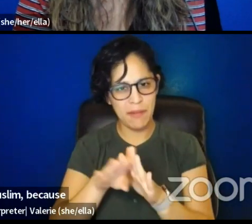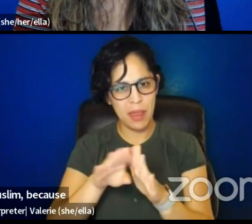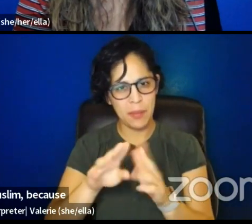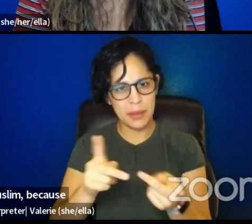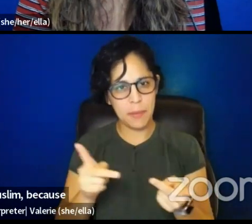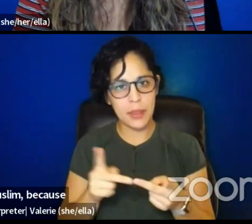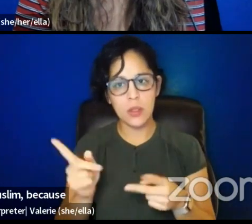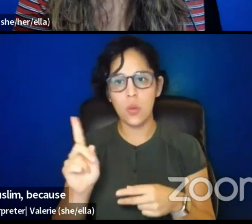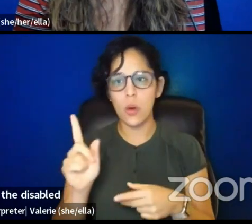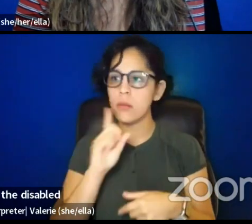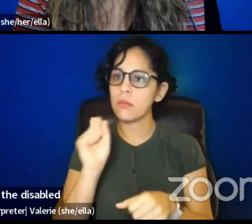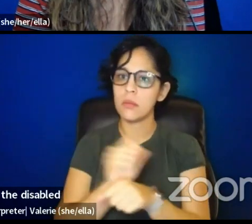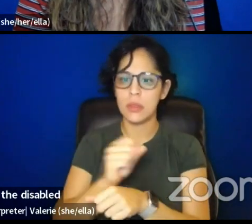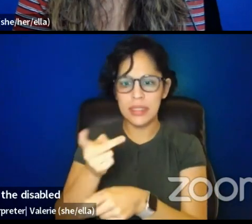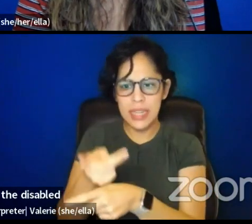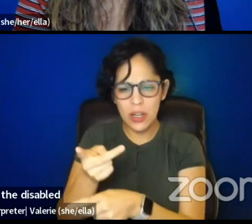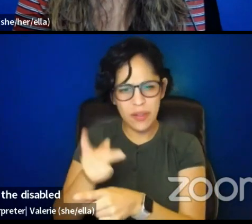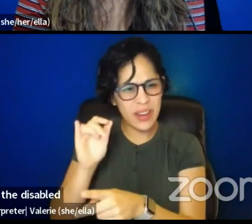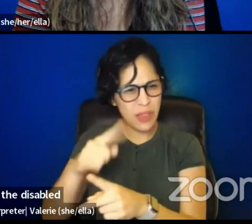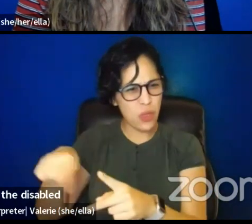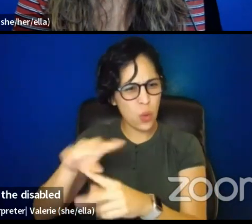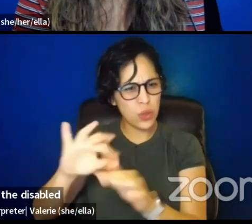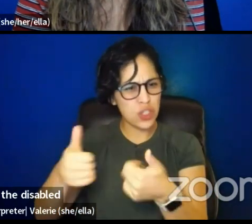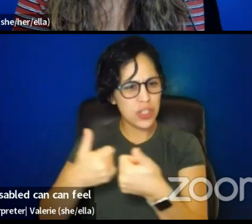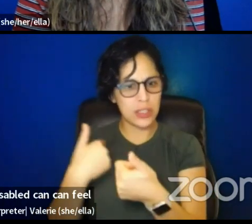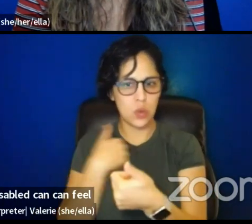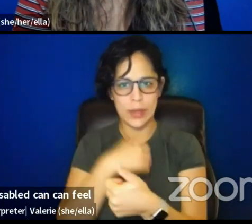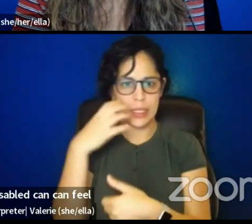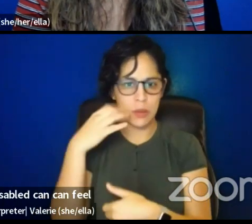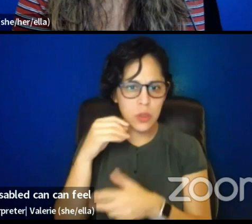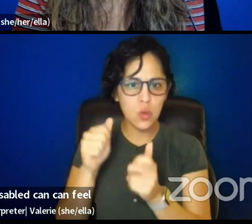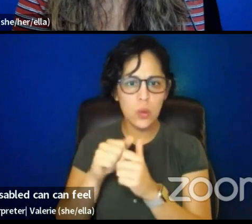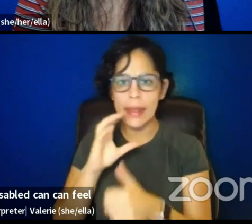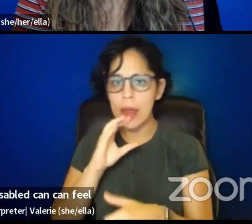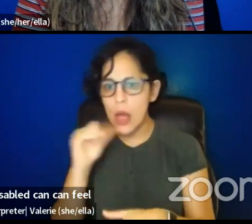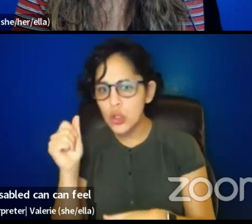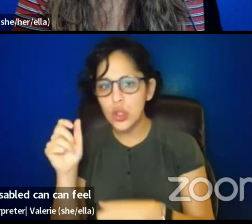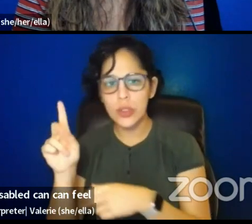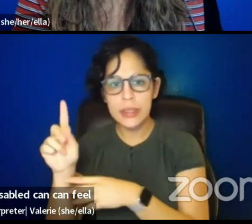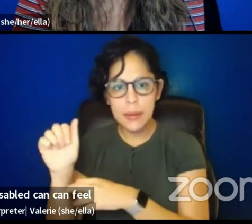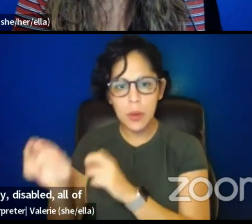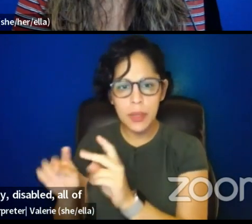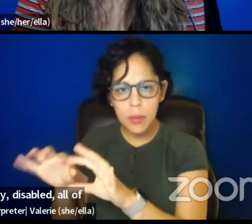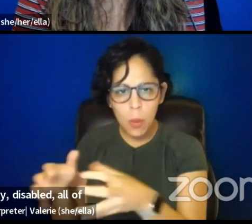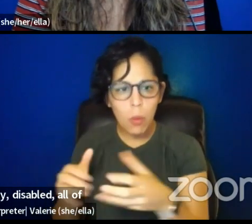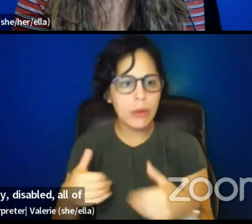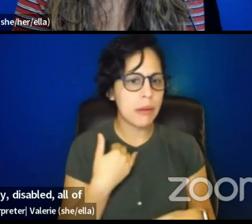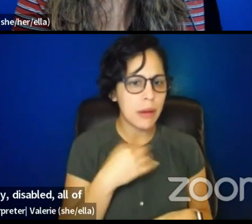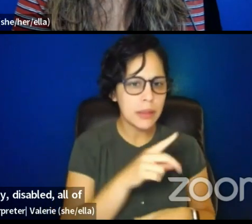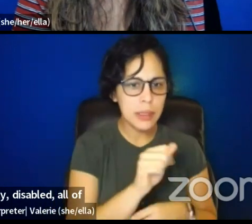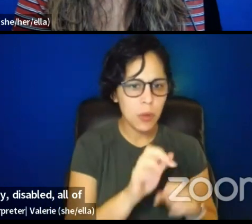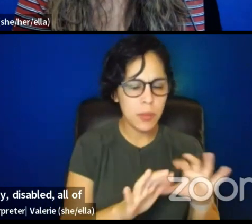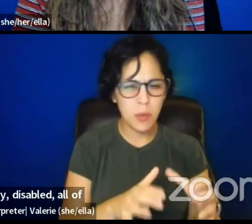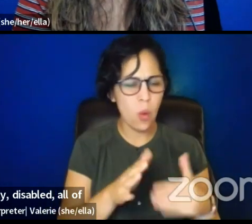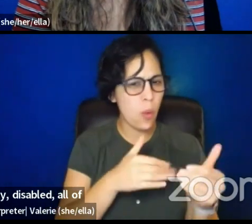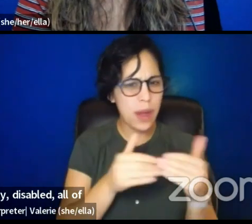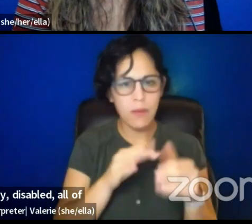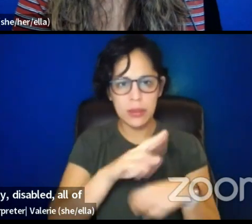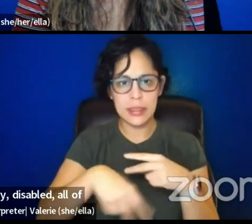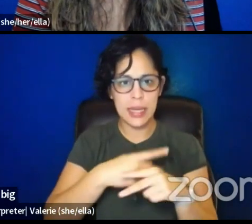caring for the disabled, caring for the elderly, caring for the elderly, disabled, all of those kinds are so